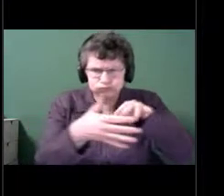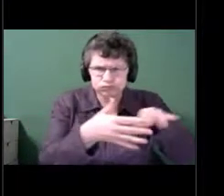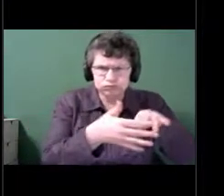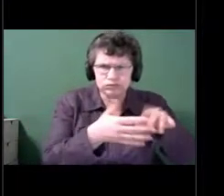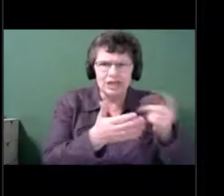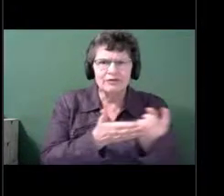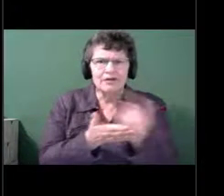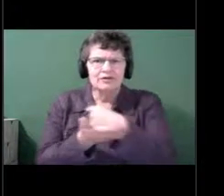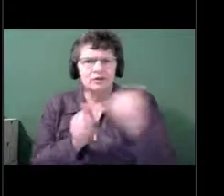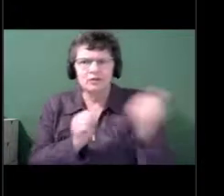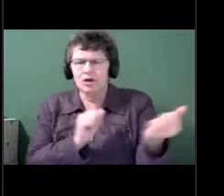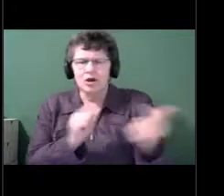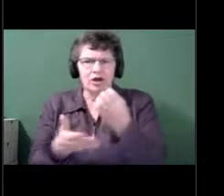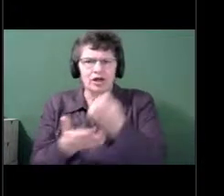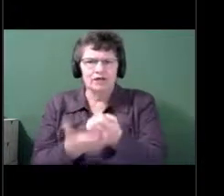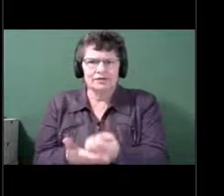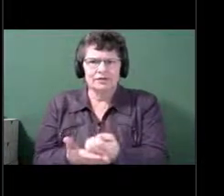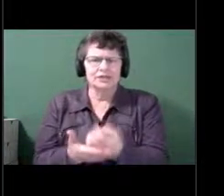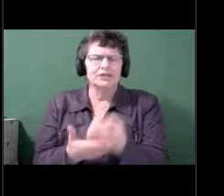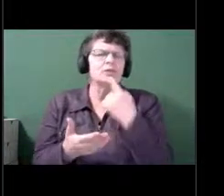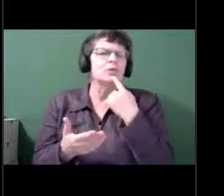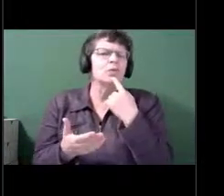risk of cognitive decline.